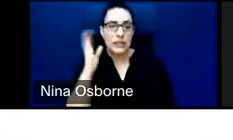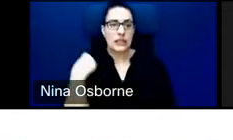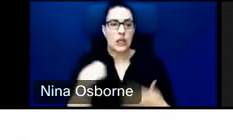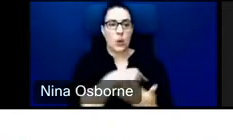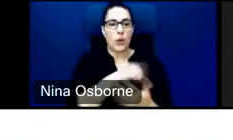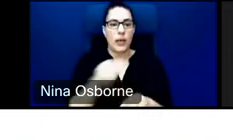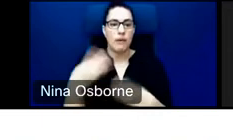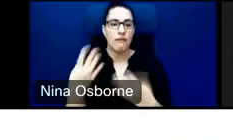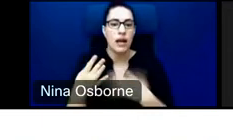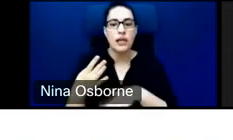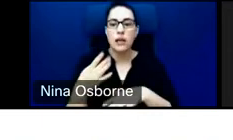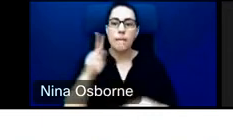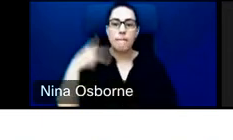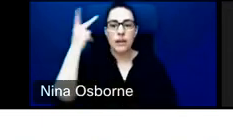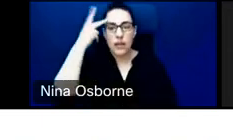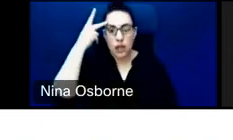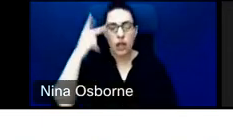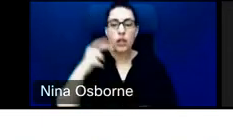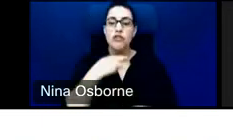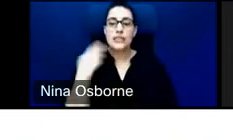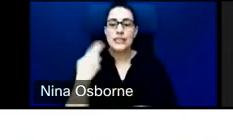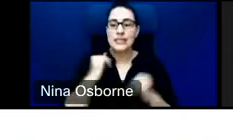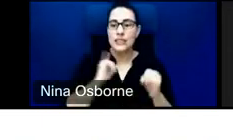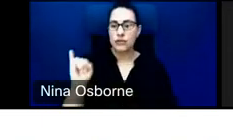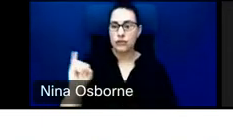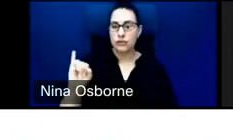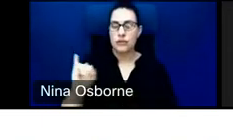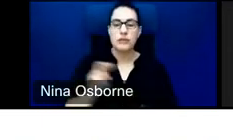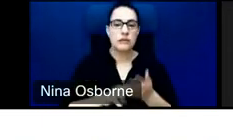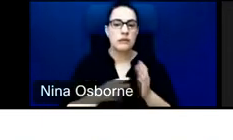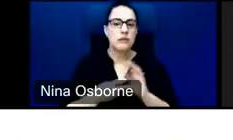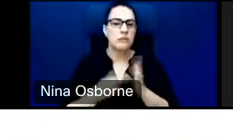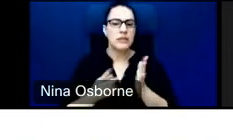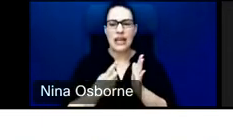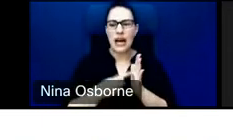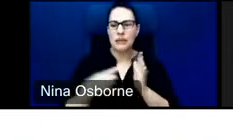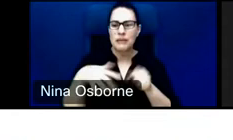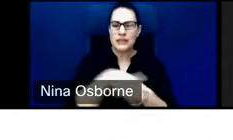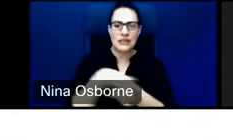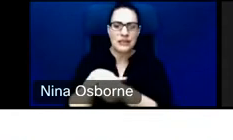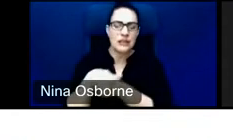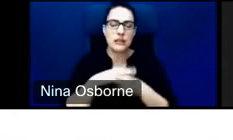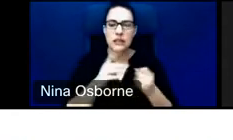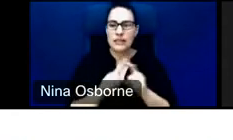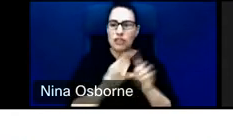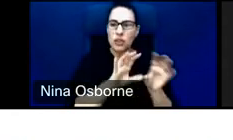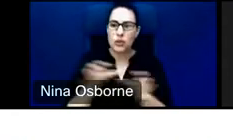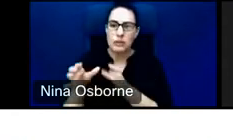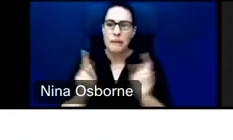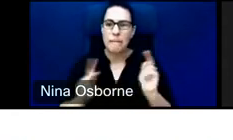recognize that in many of the markets that we serve, people feel really maybe uncomfortable. So what we are able to do is provide